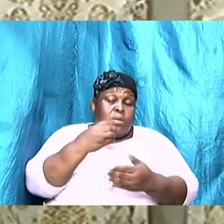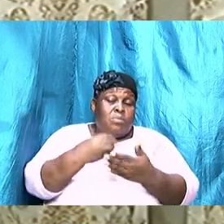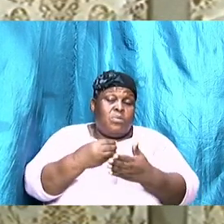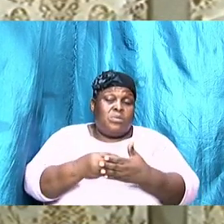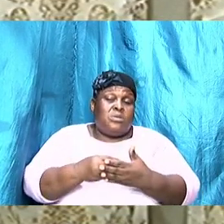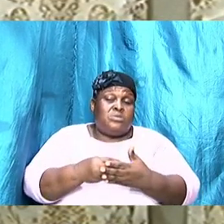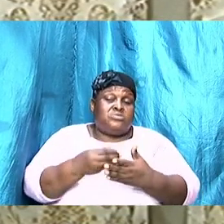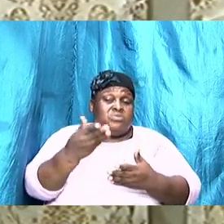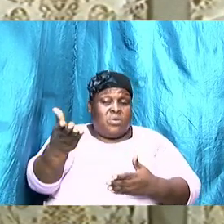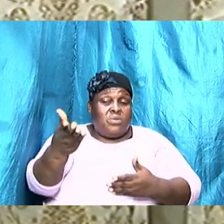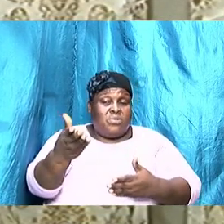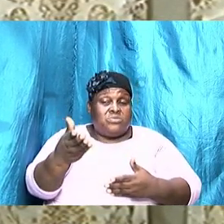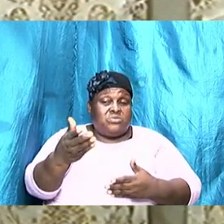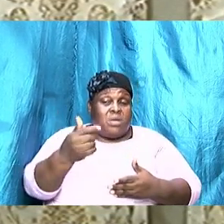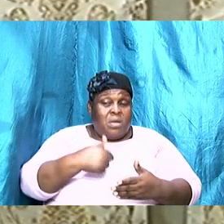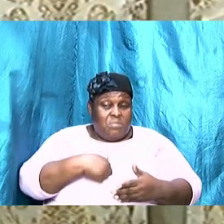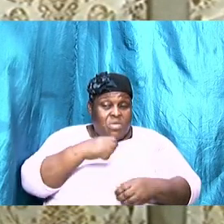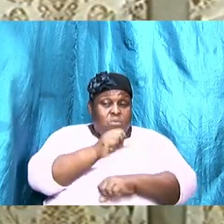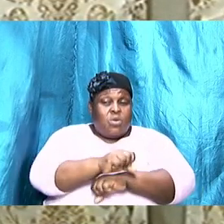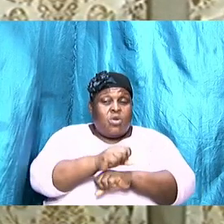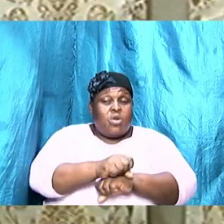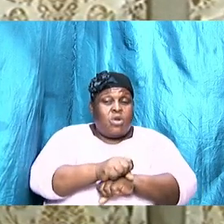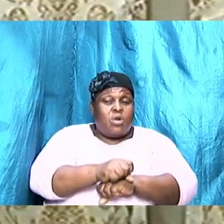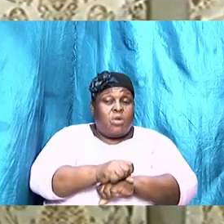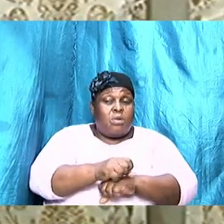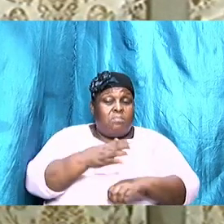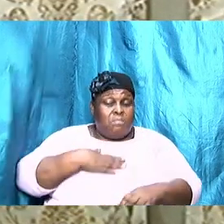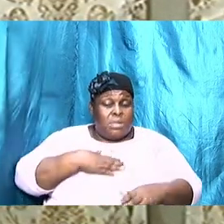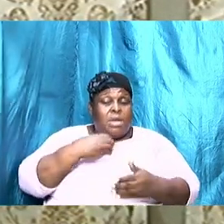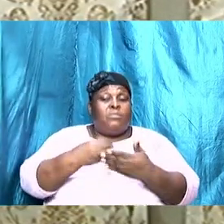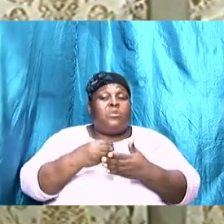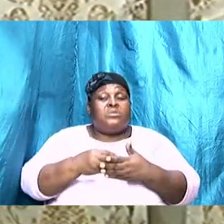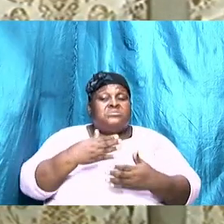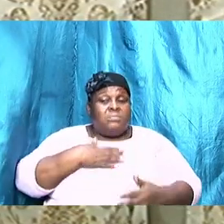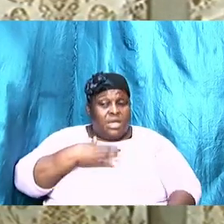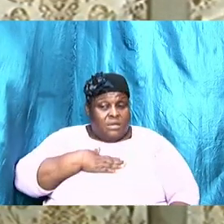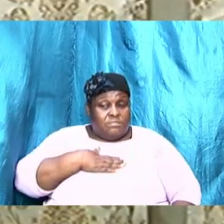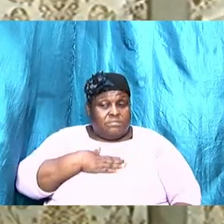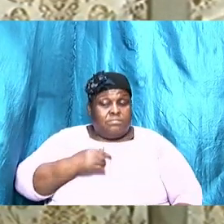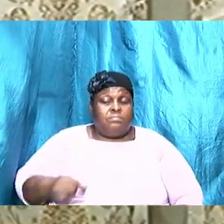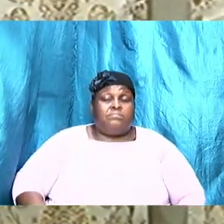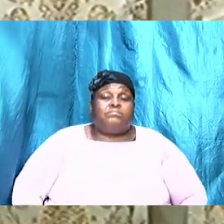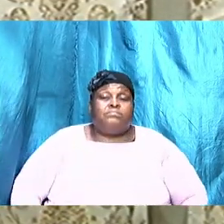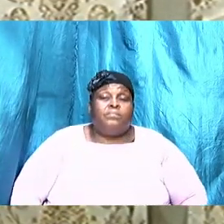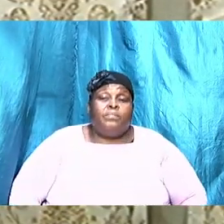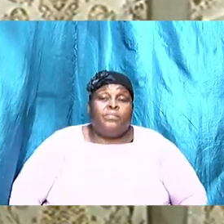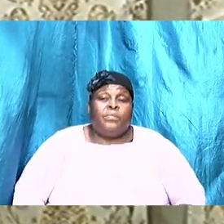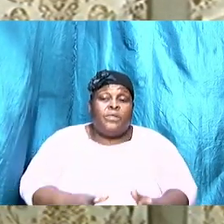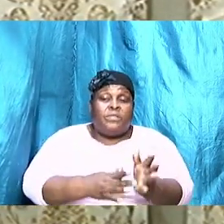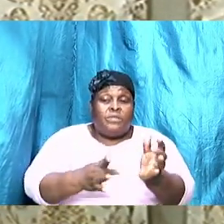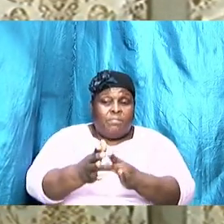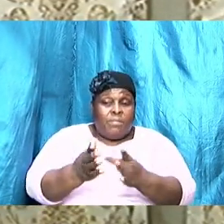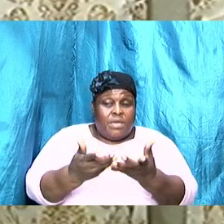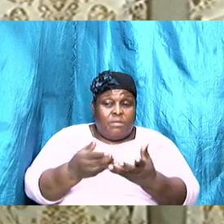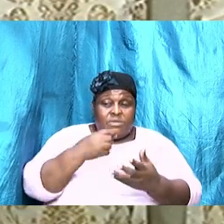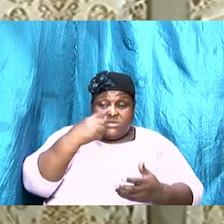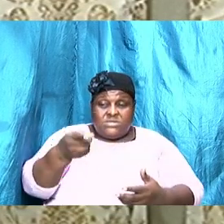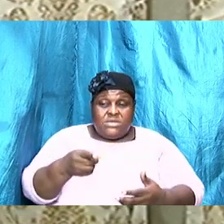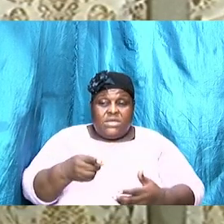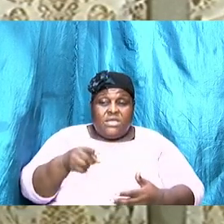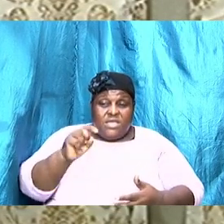doesn't happen that way no no no it doesn't the Bible tells us for this cause